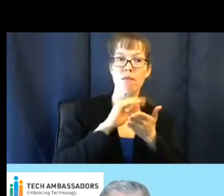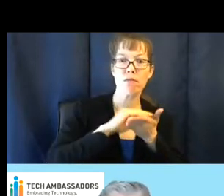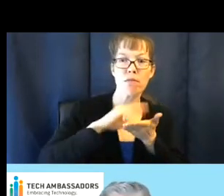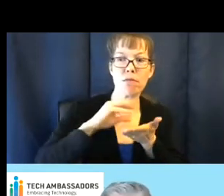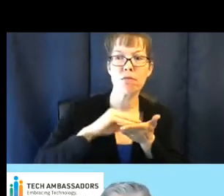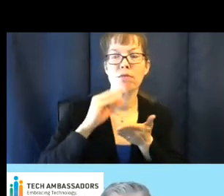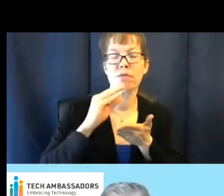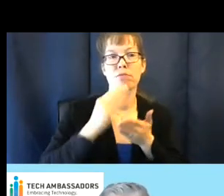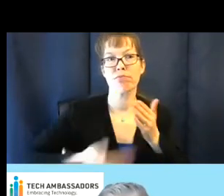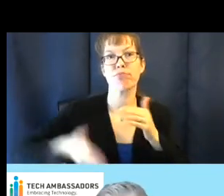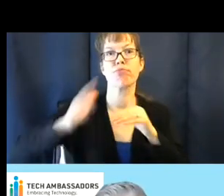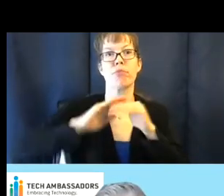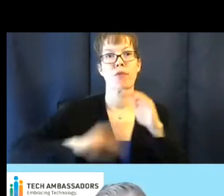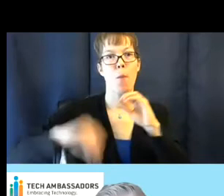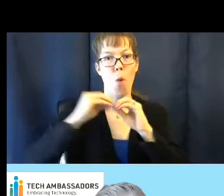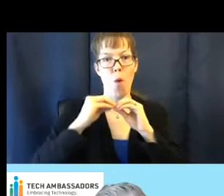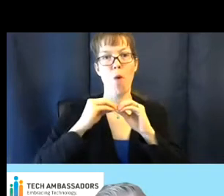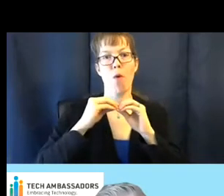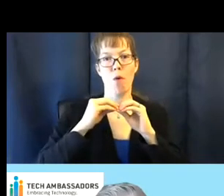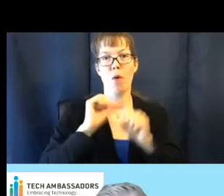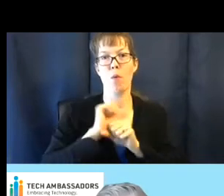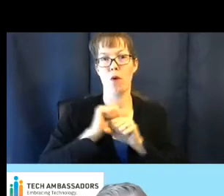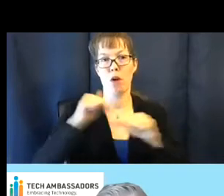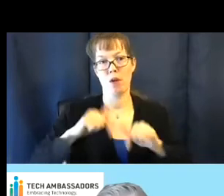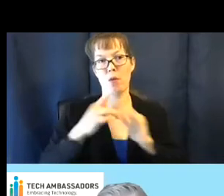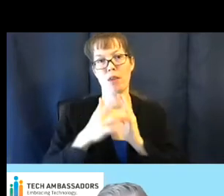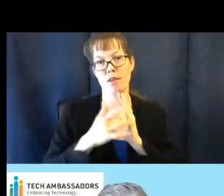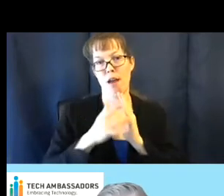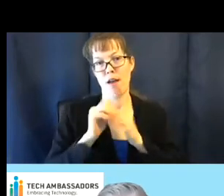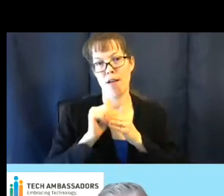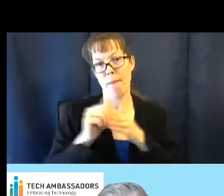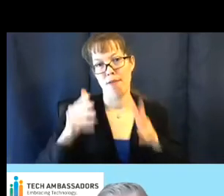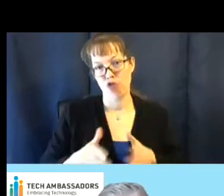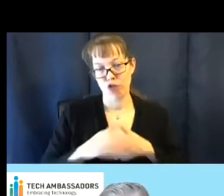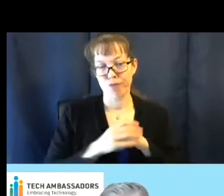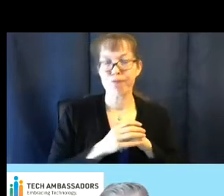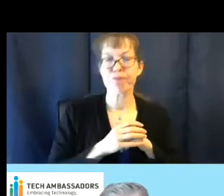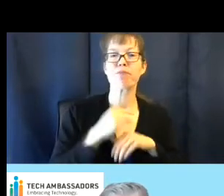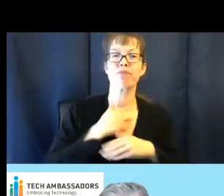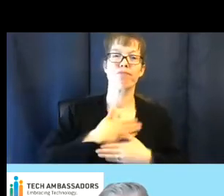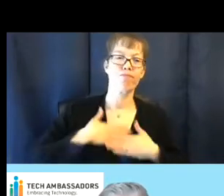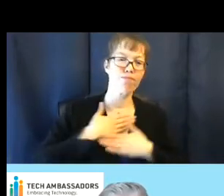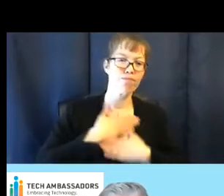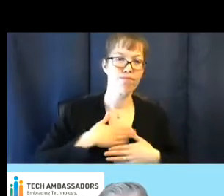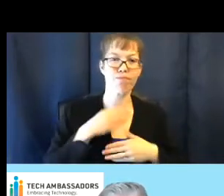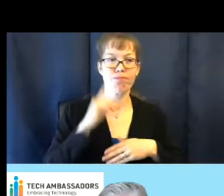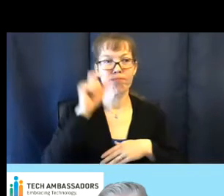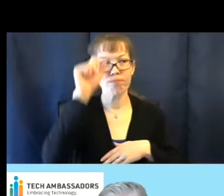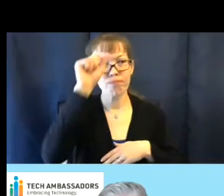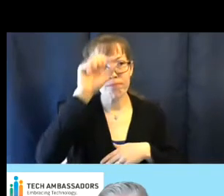more in working with Tech Ambassador. I've enjoyed giving my Tech